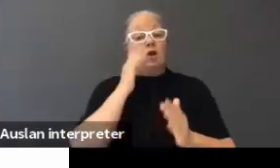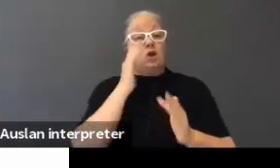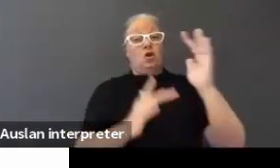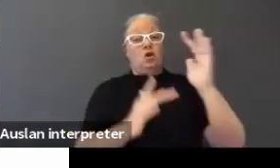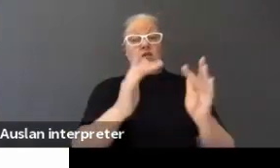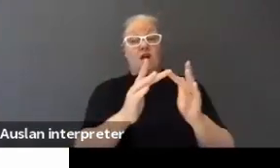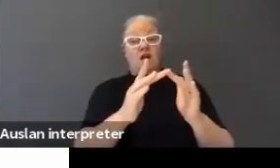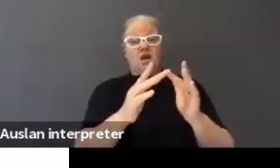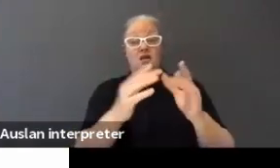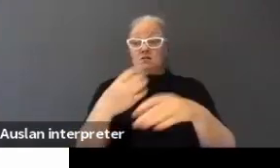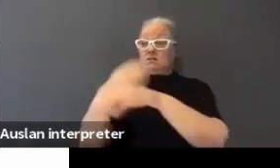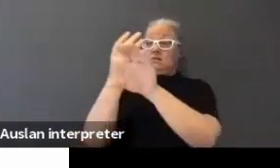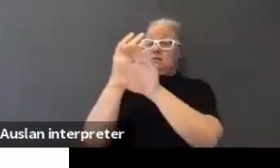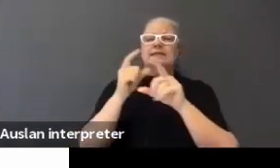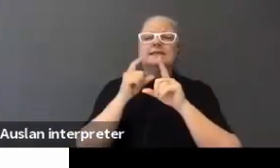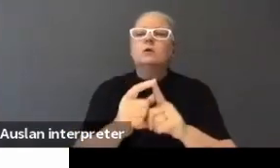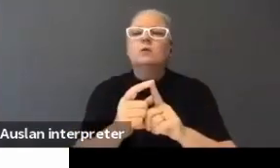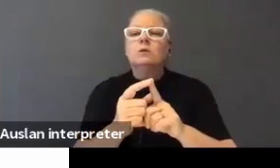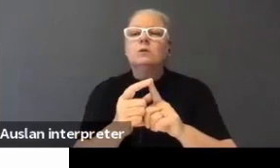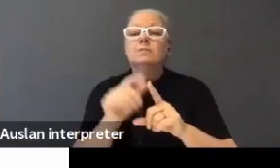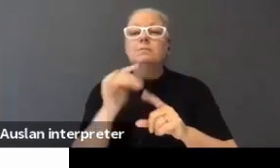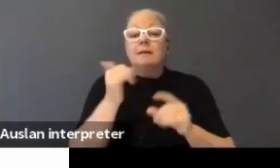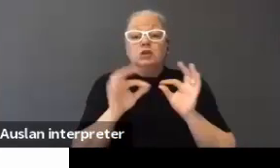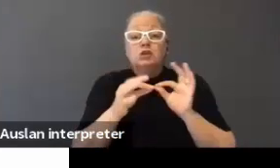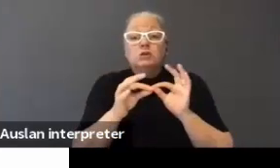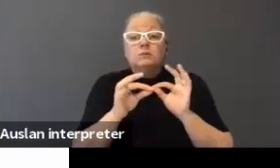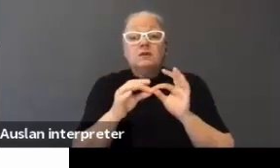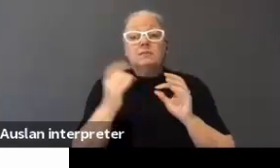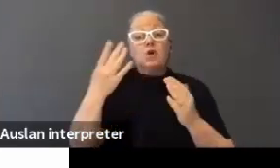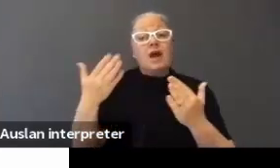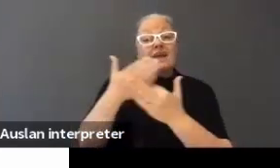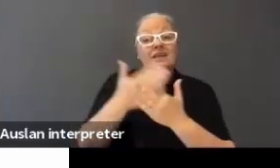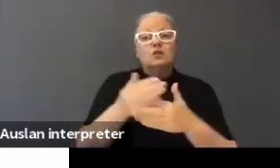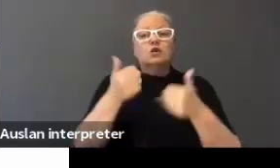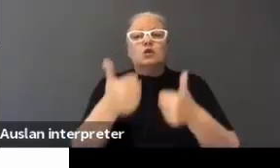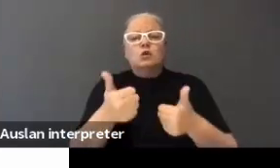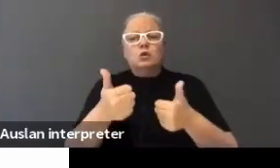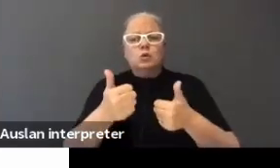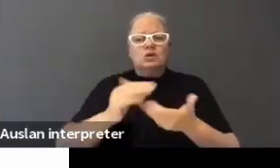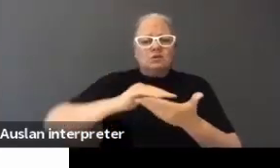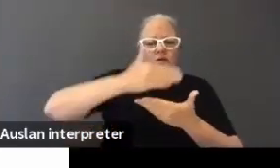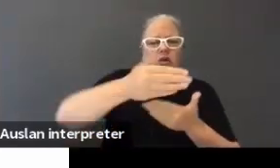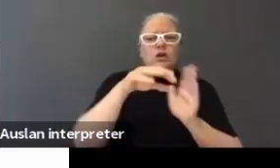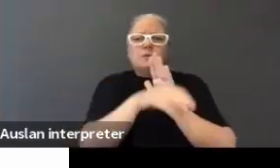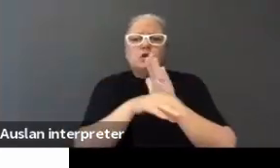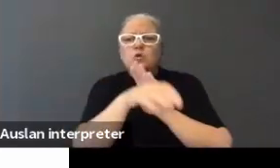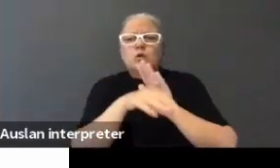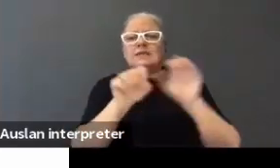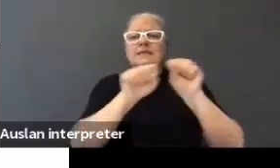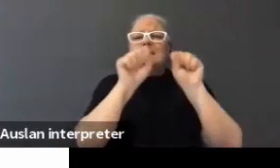a lot more difficult because maybe the interpreter doesn't have access to a good computer system set up at home as well.